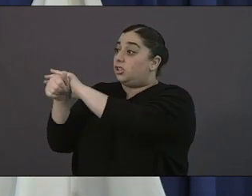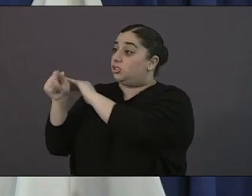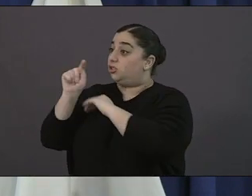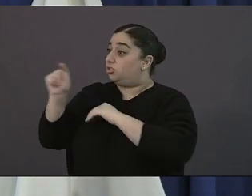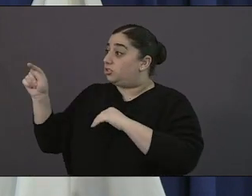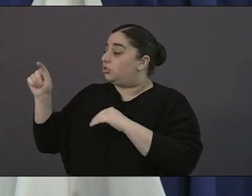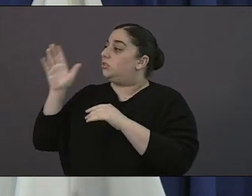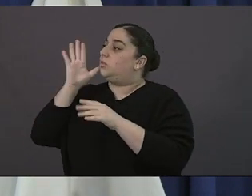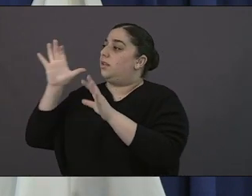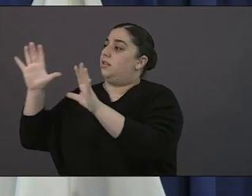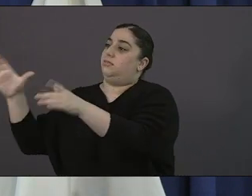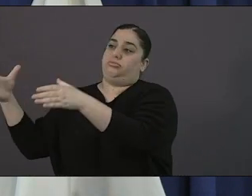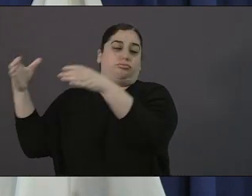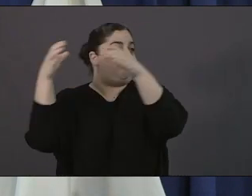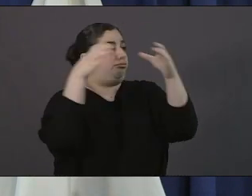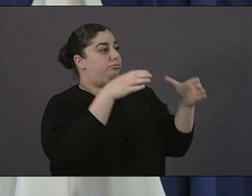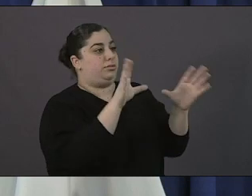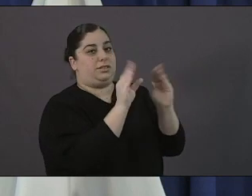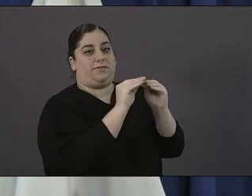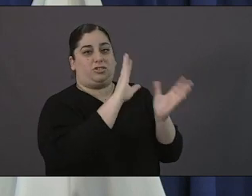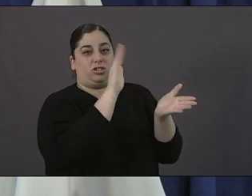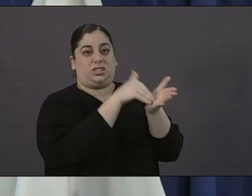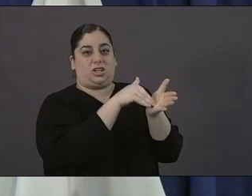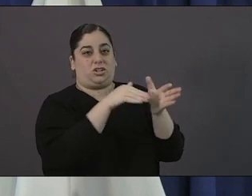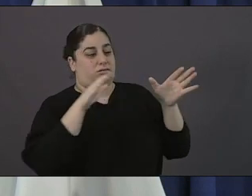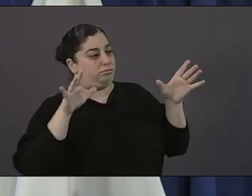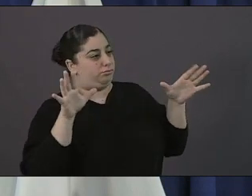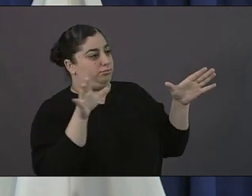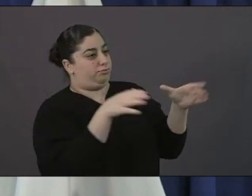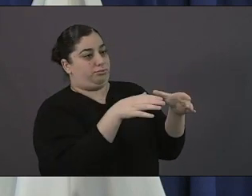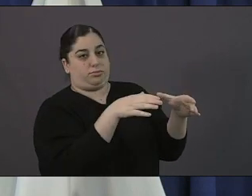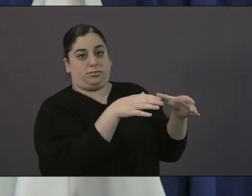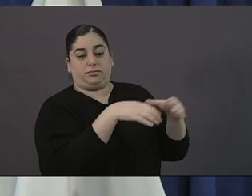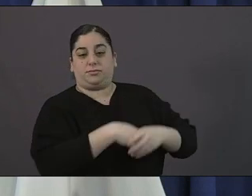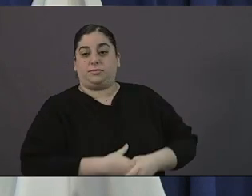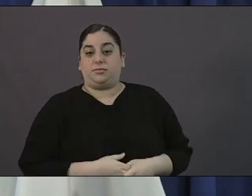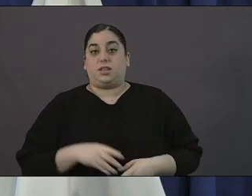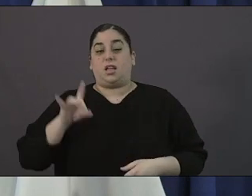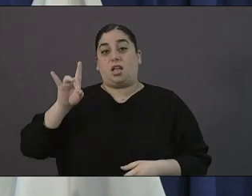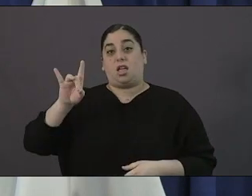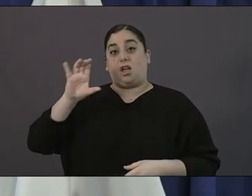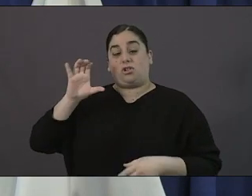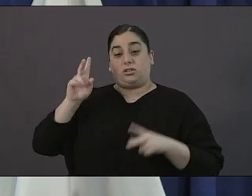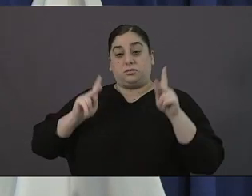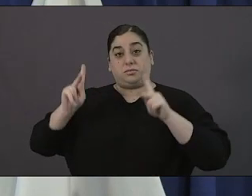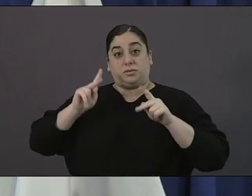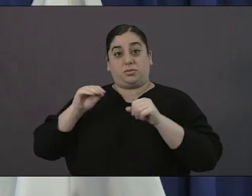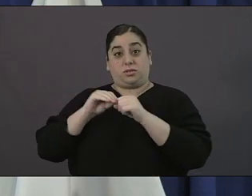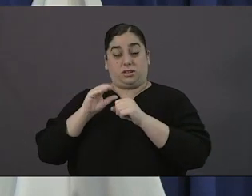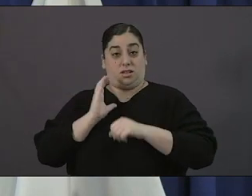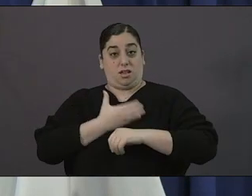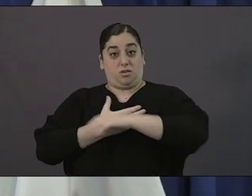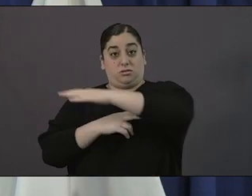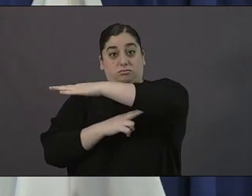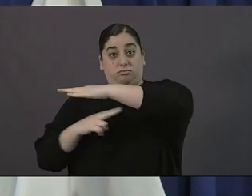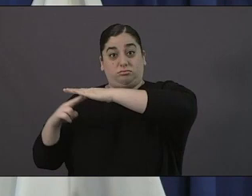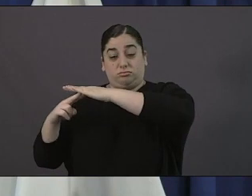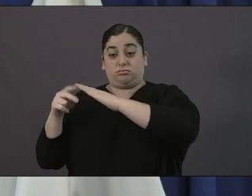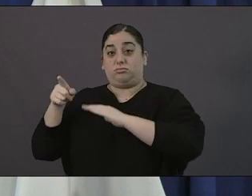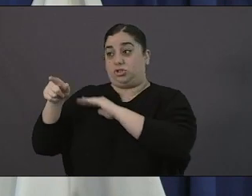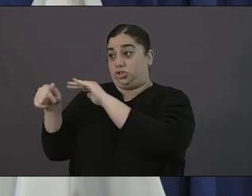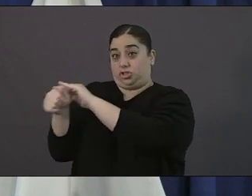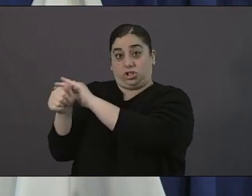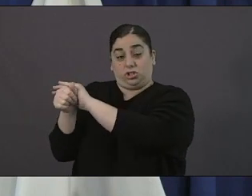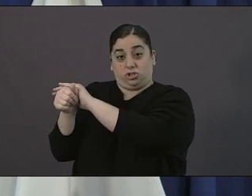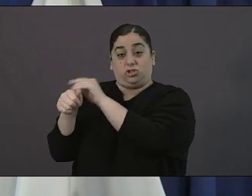as you know with over 800 folks in our bridge shelters alone the need for that physical space that social